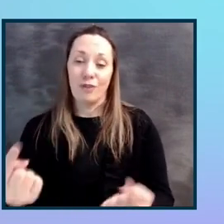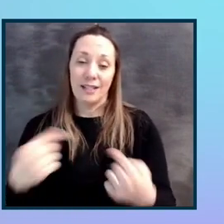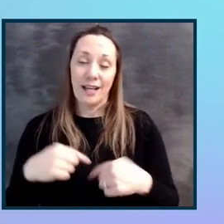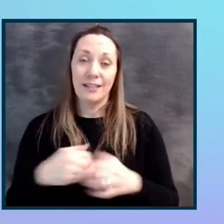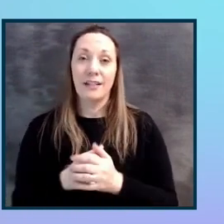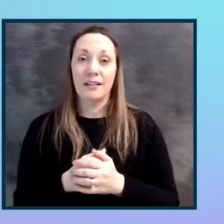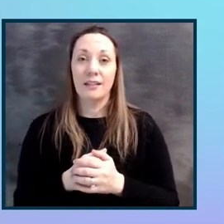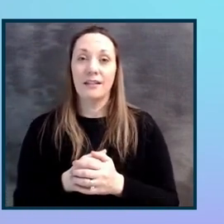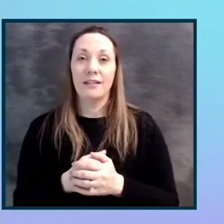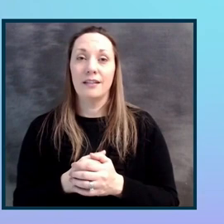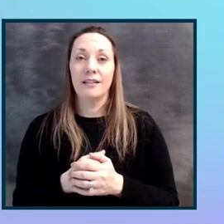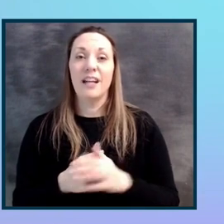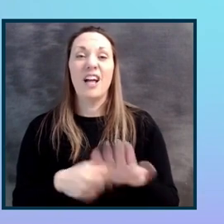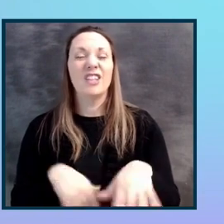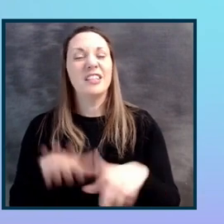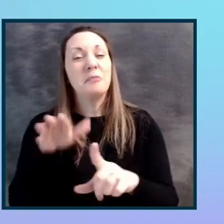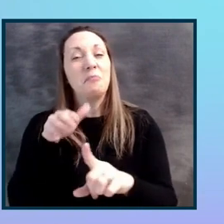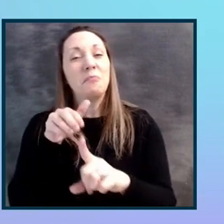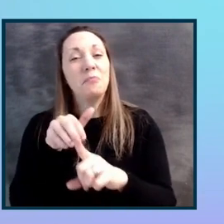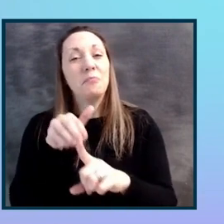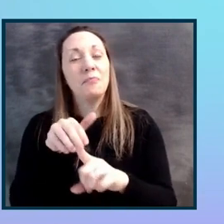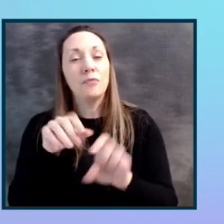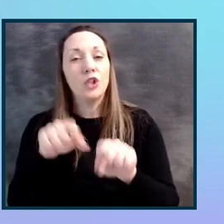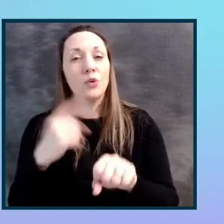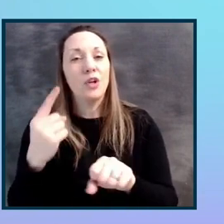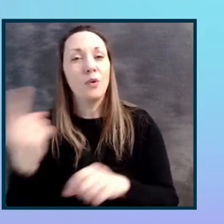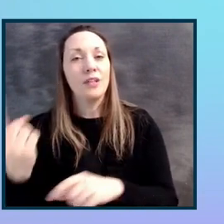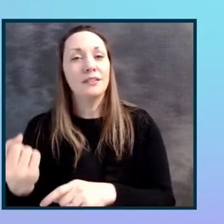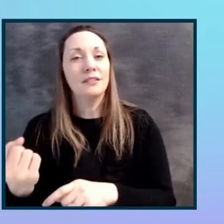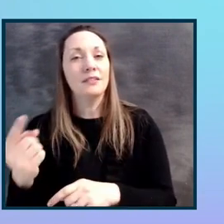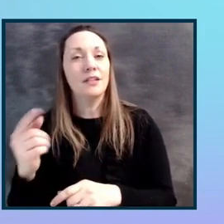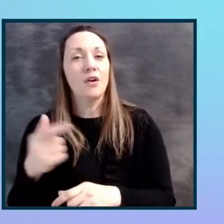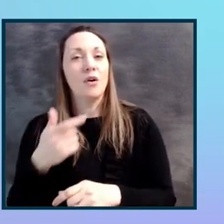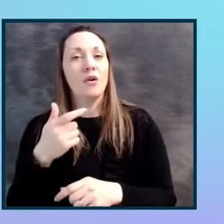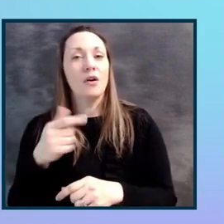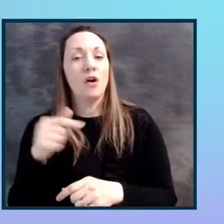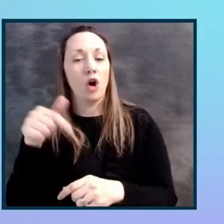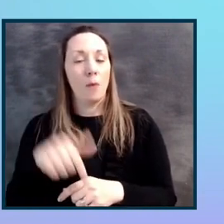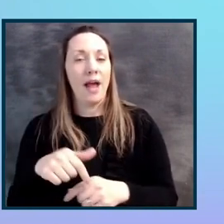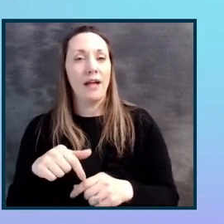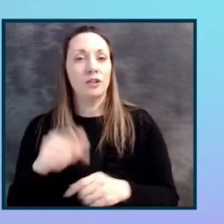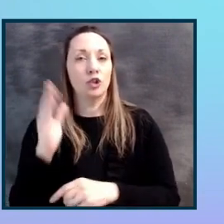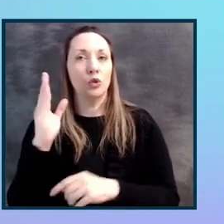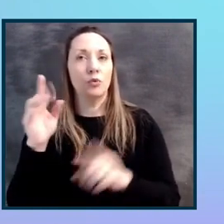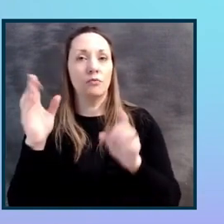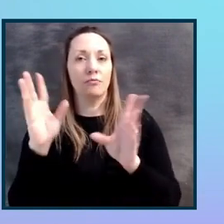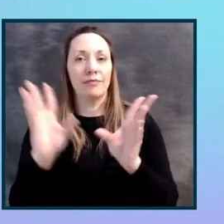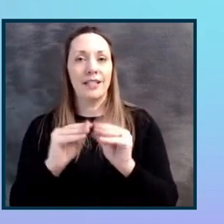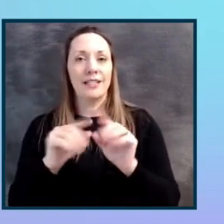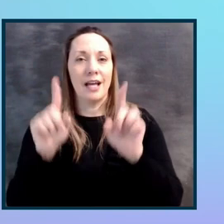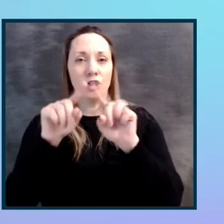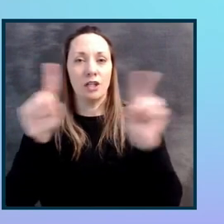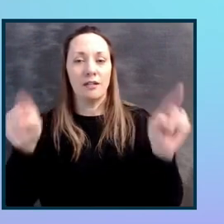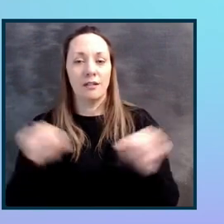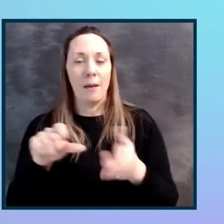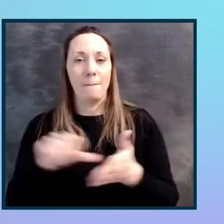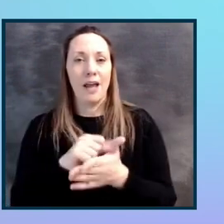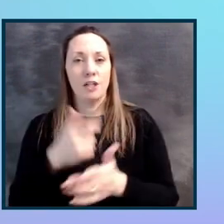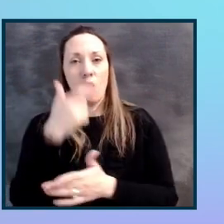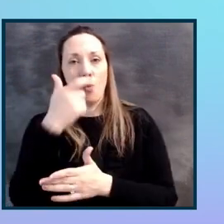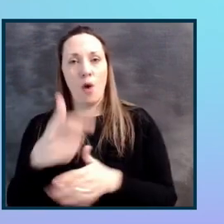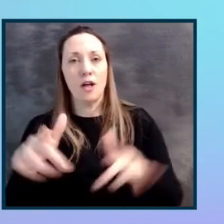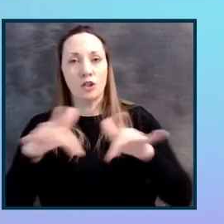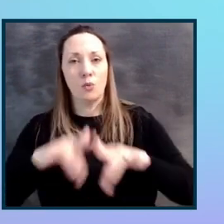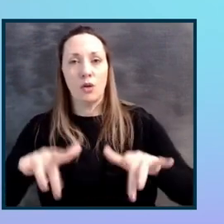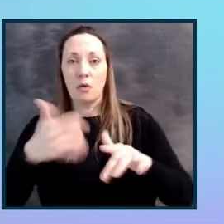Just a friendly reminder that you can always come back to the session page and watch the recording anytime. And the slides